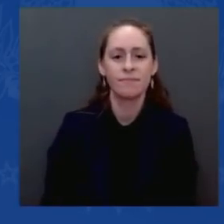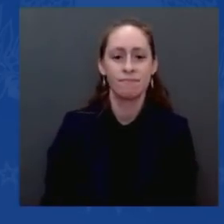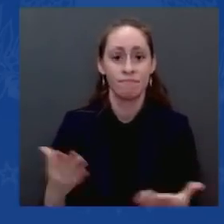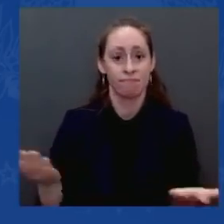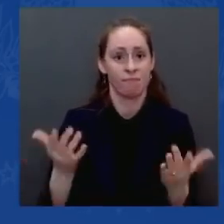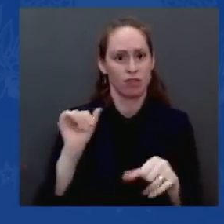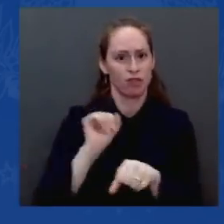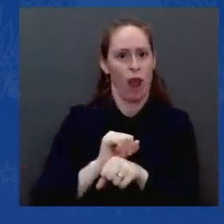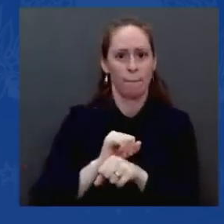jobs you can raise a family on.